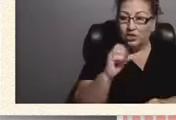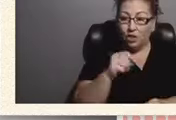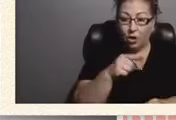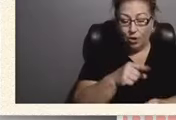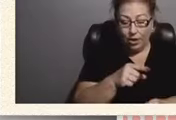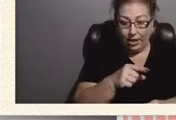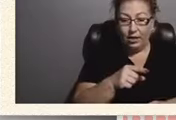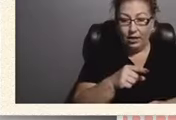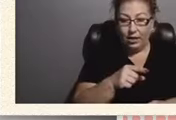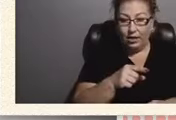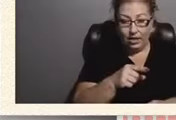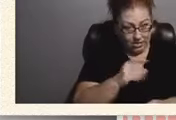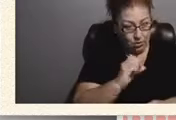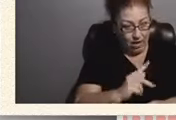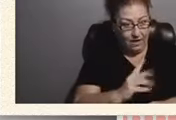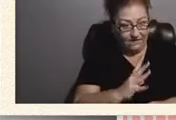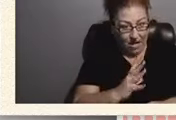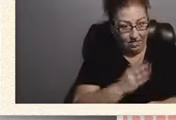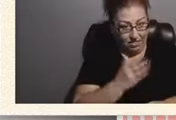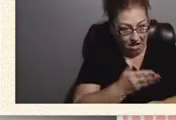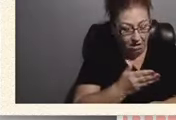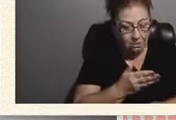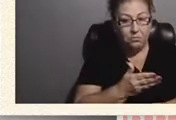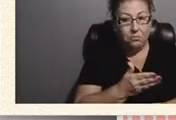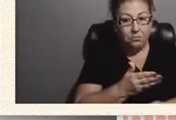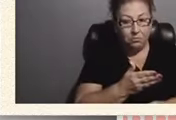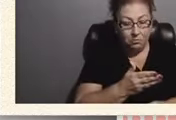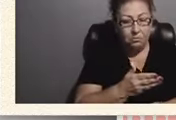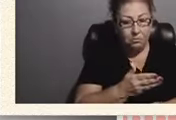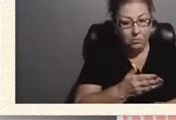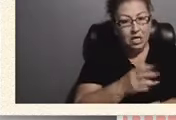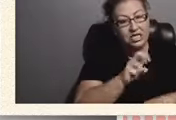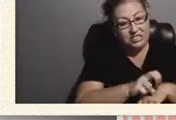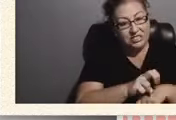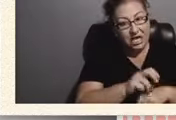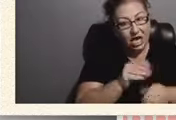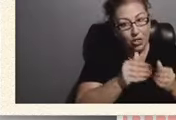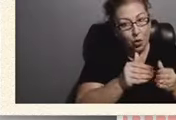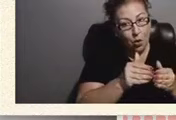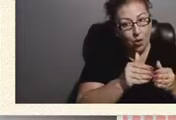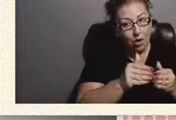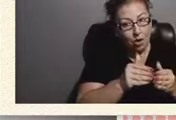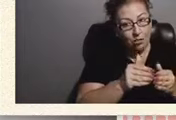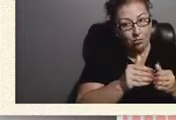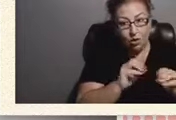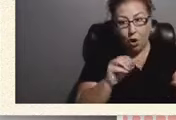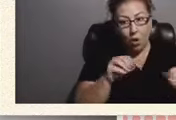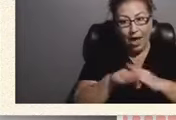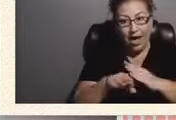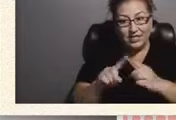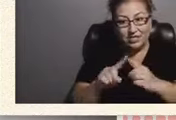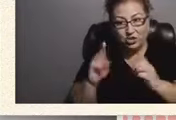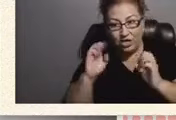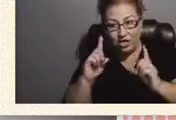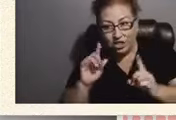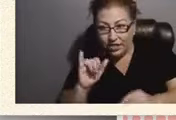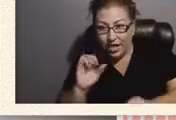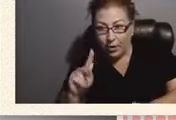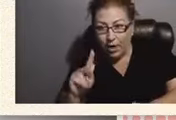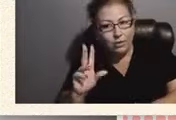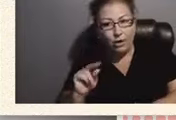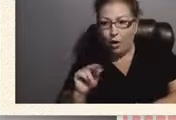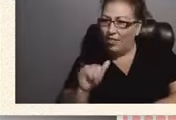he's all right there sitting in the corner without access to his education. Is that okay? No, that's not okay.